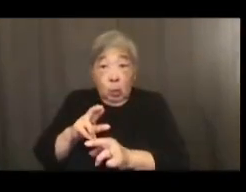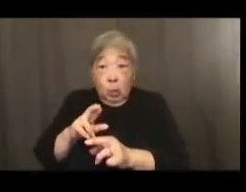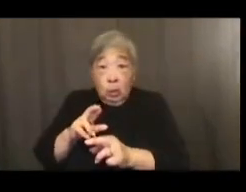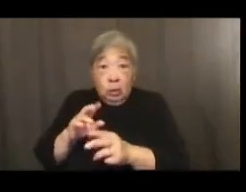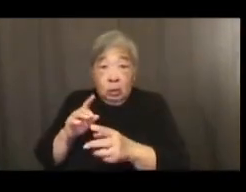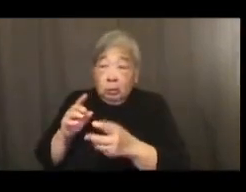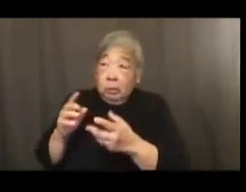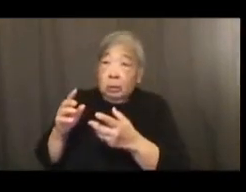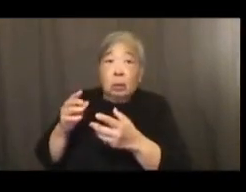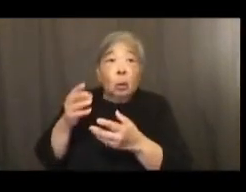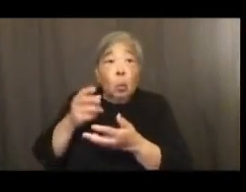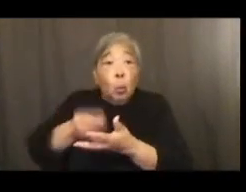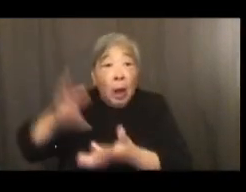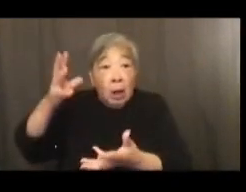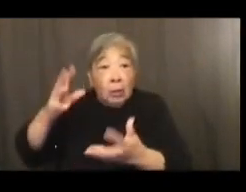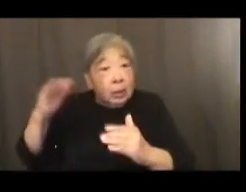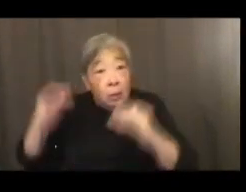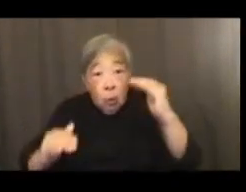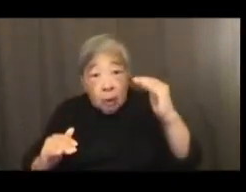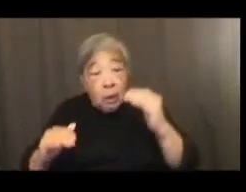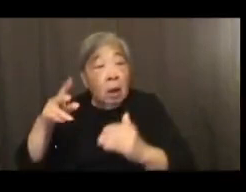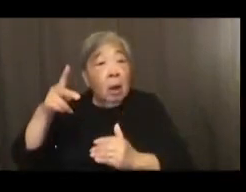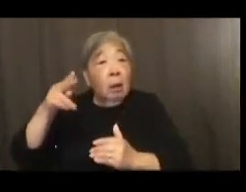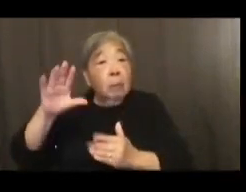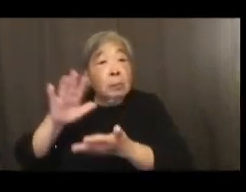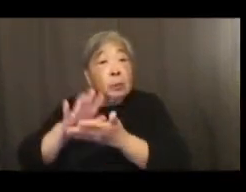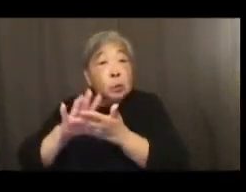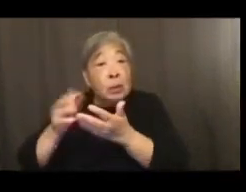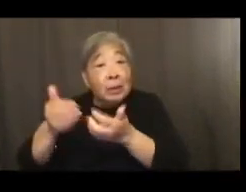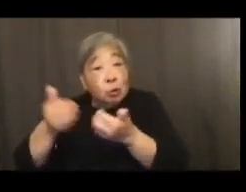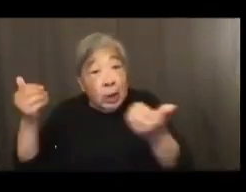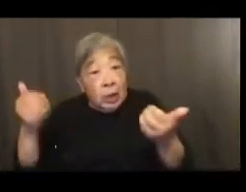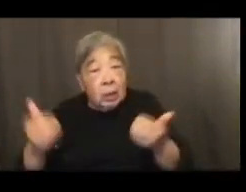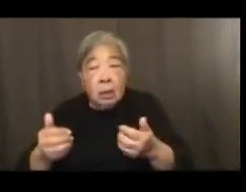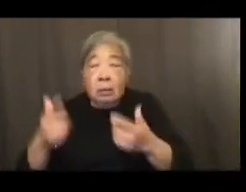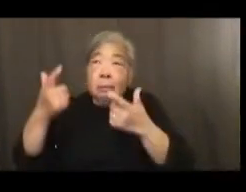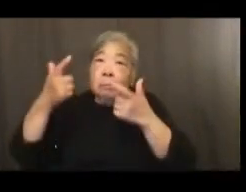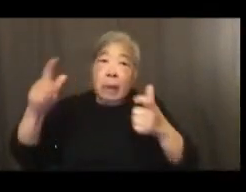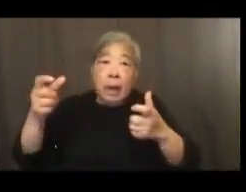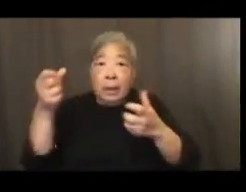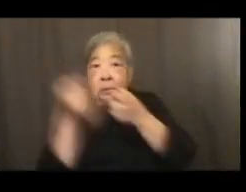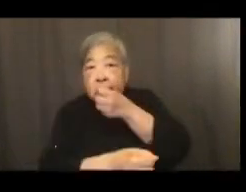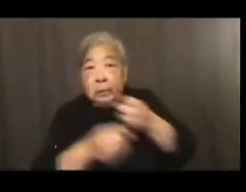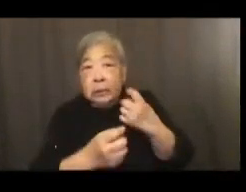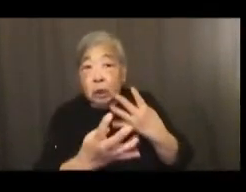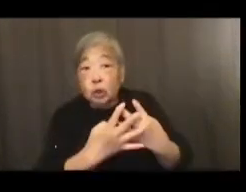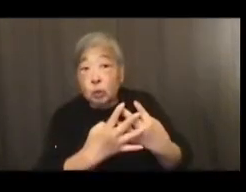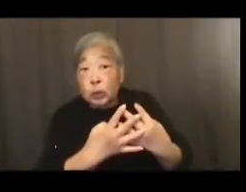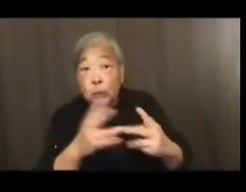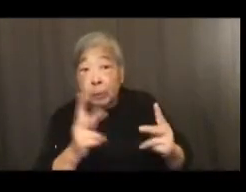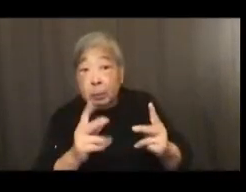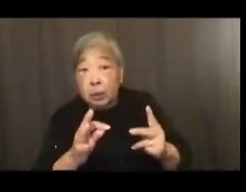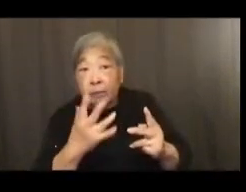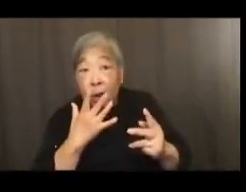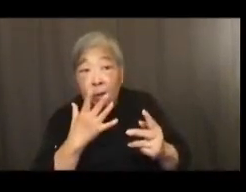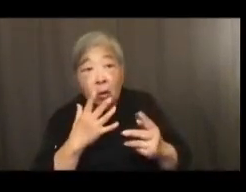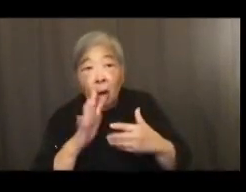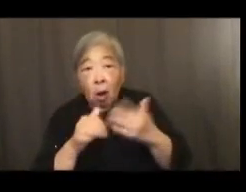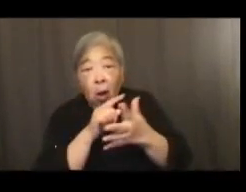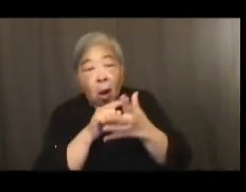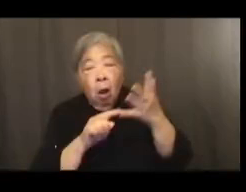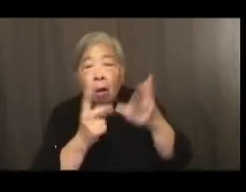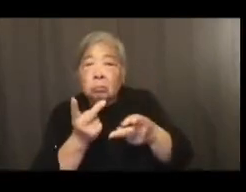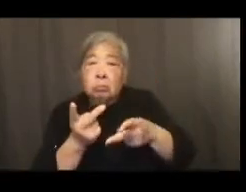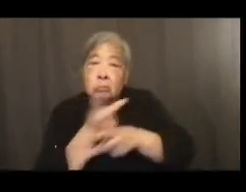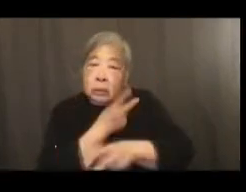wealth inequality, public school segregation, and mass incarceration of people of color has increased. White